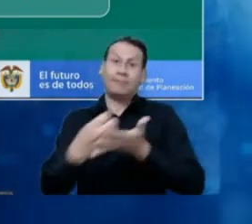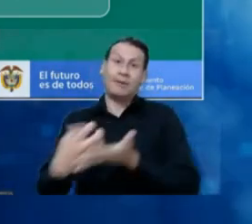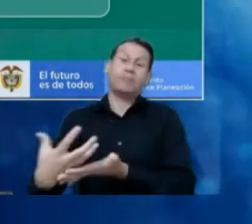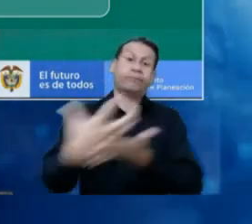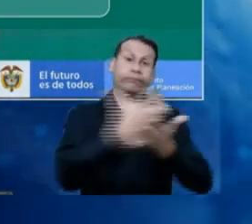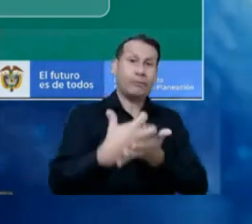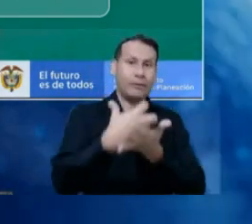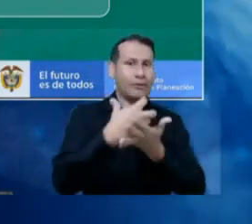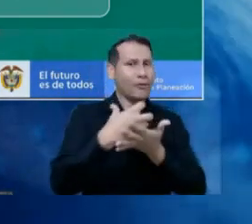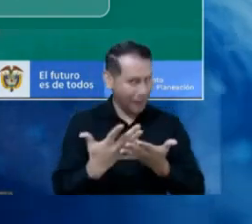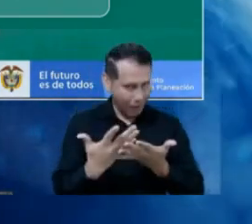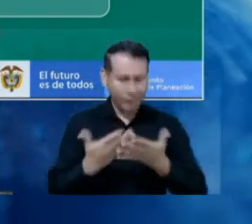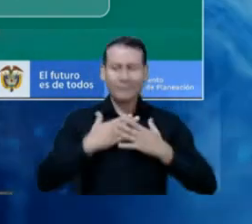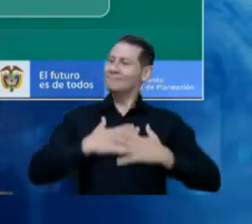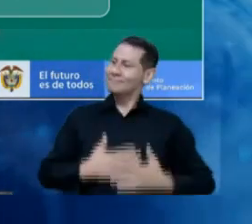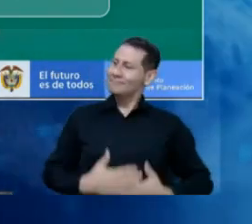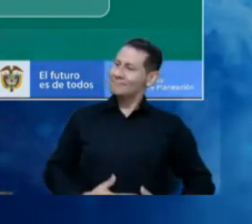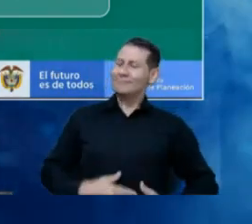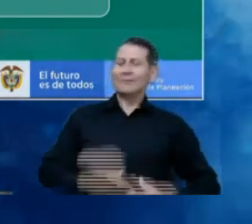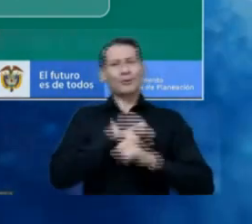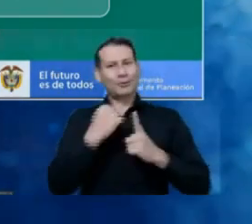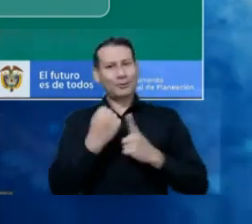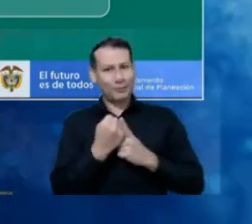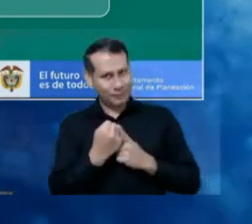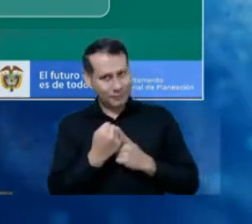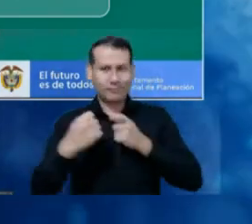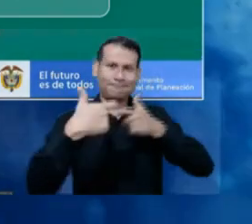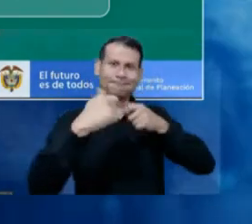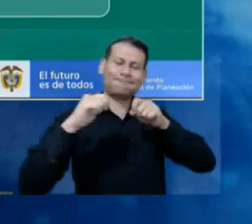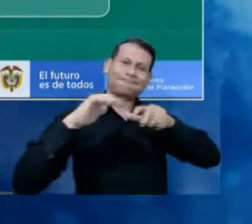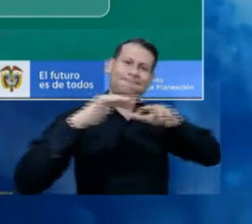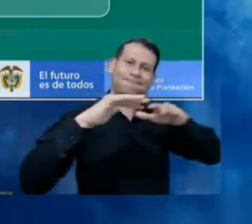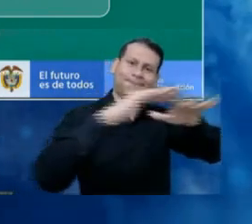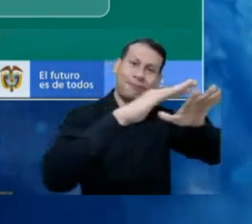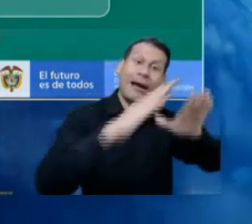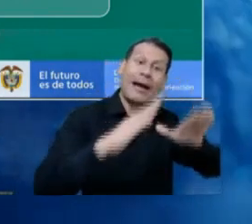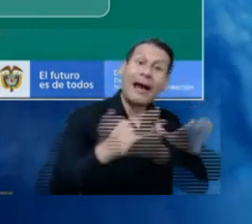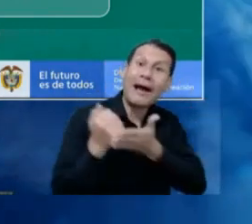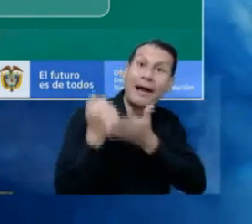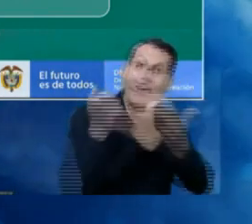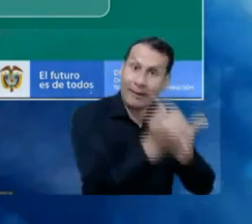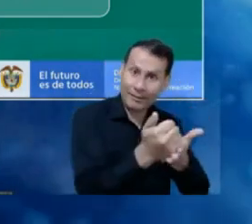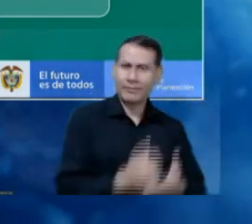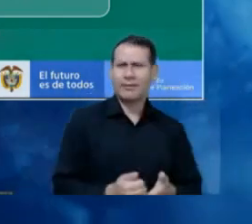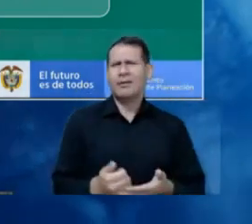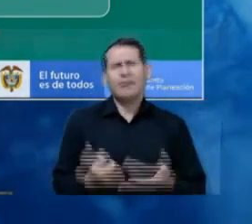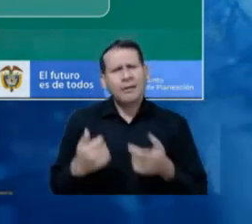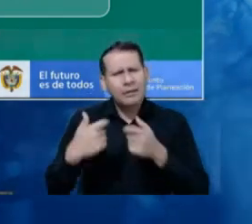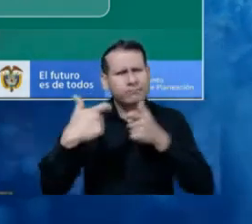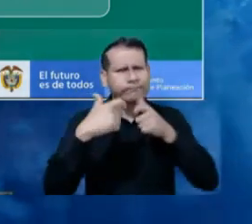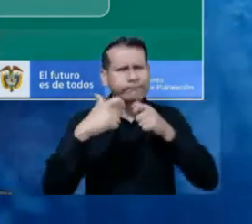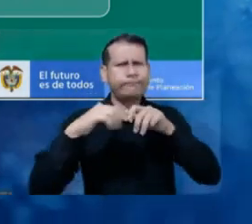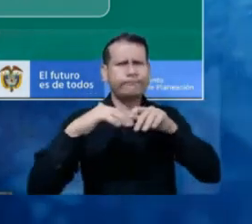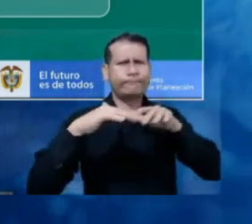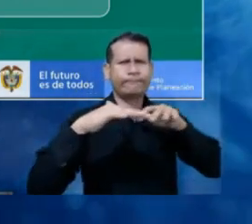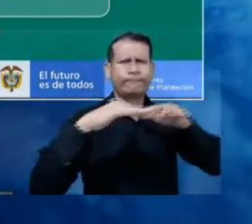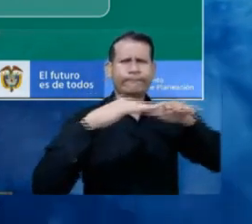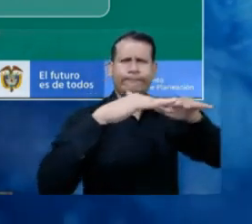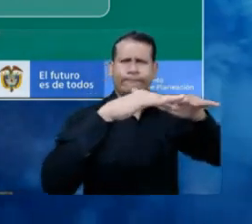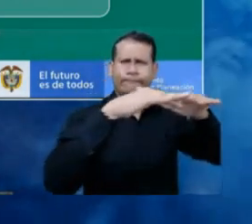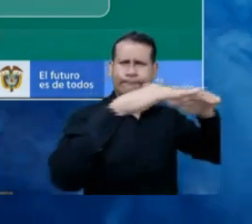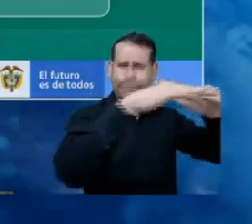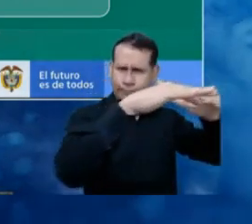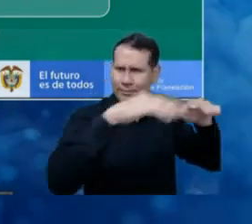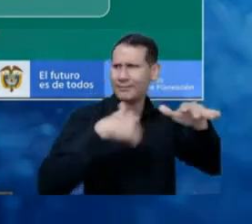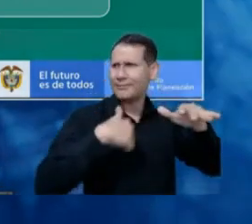taxes, and that is an element that not only be part of the spectrum, but that we should be